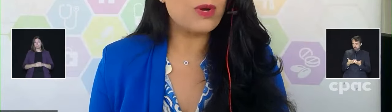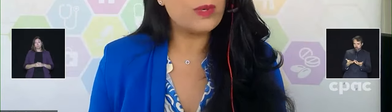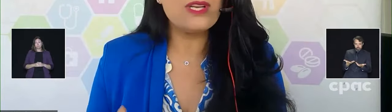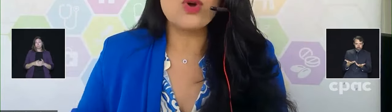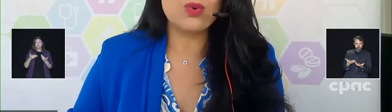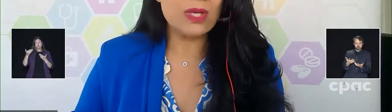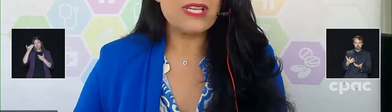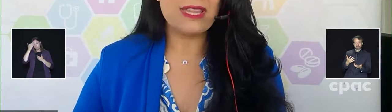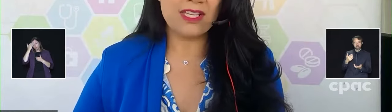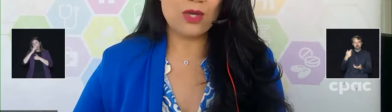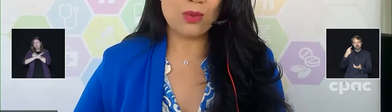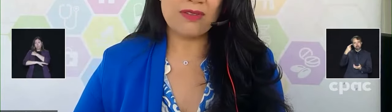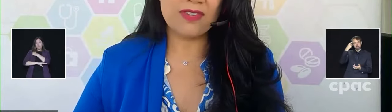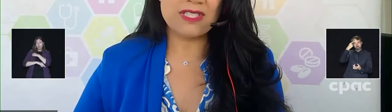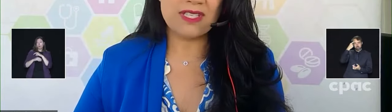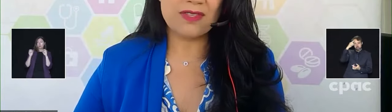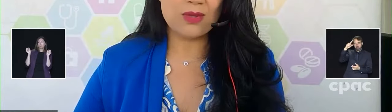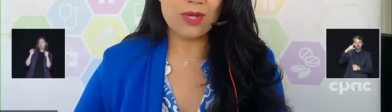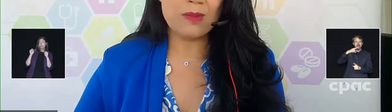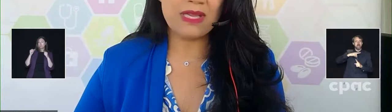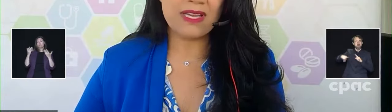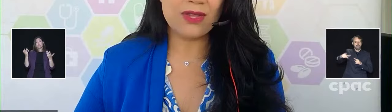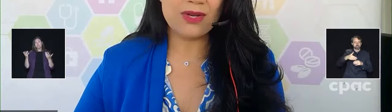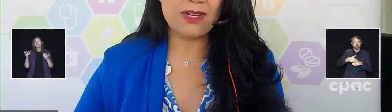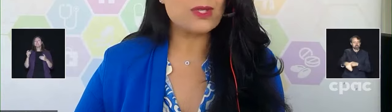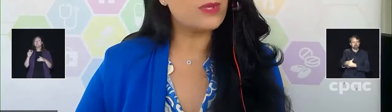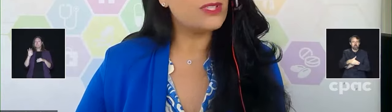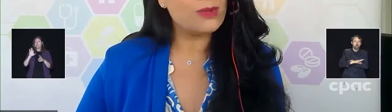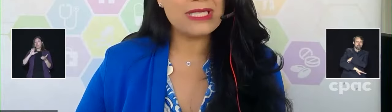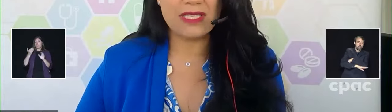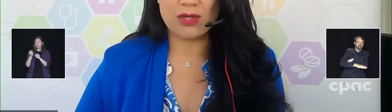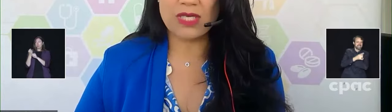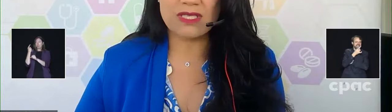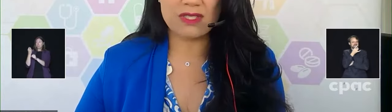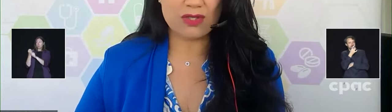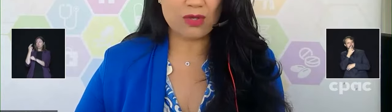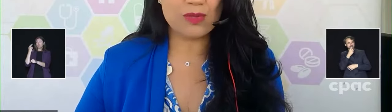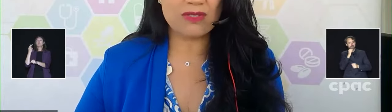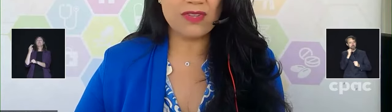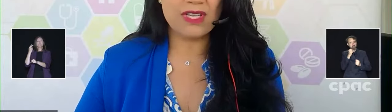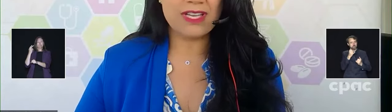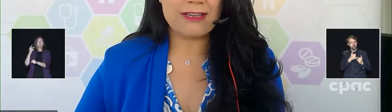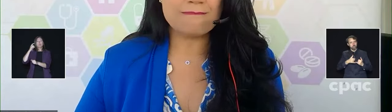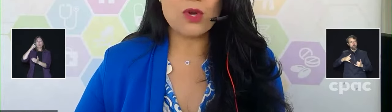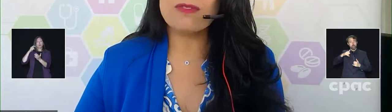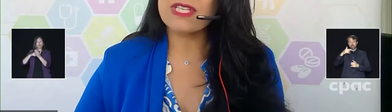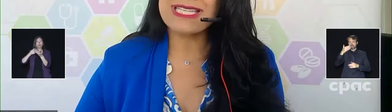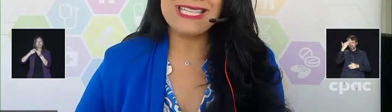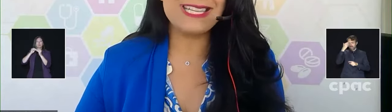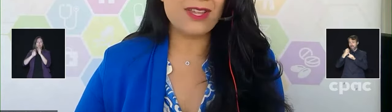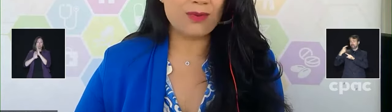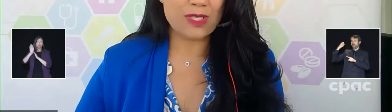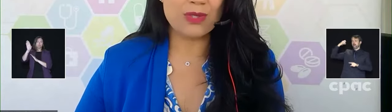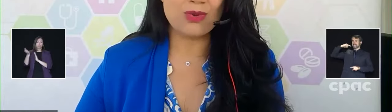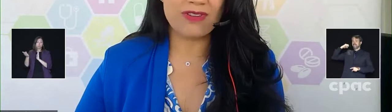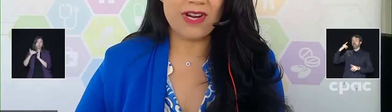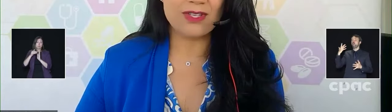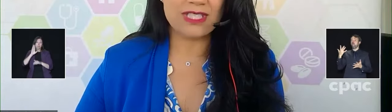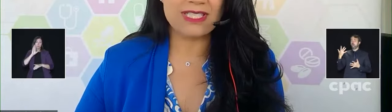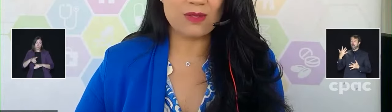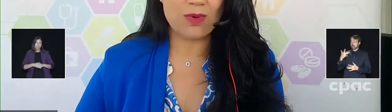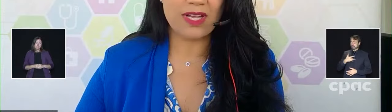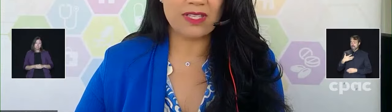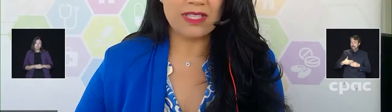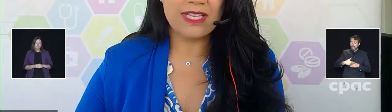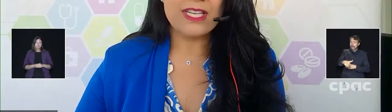winter, where we know that, you know, if it's going to be like other years, we do see increases in terms of COVID-19 and other respiratory